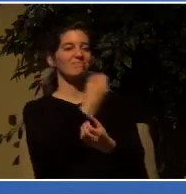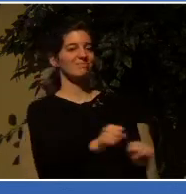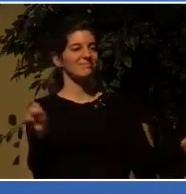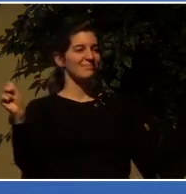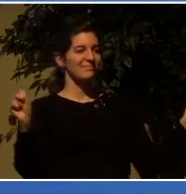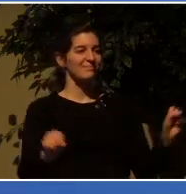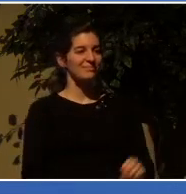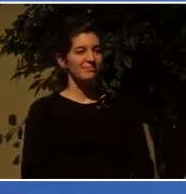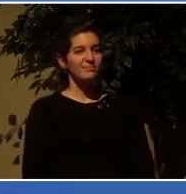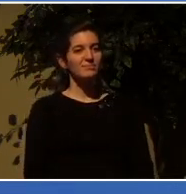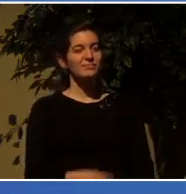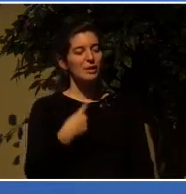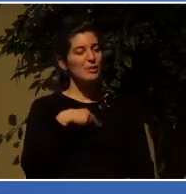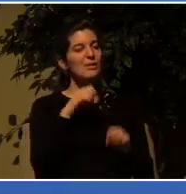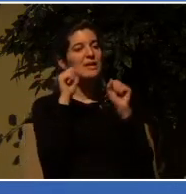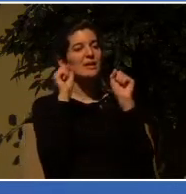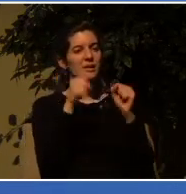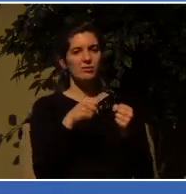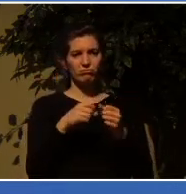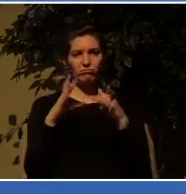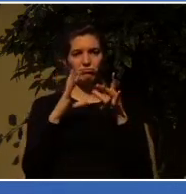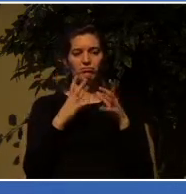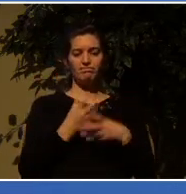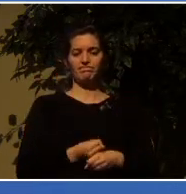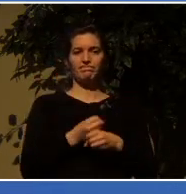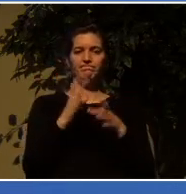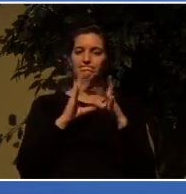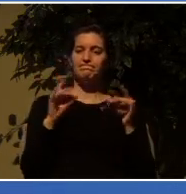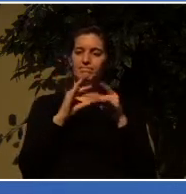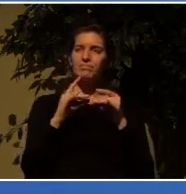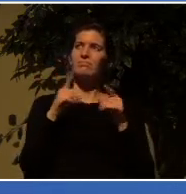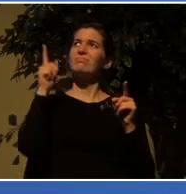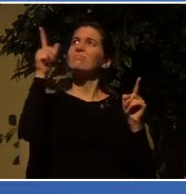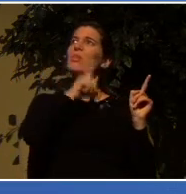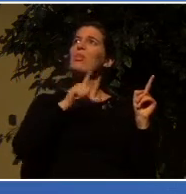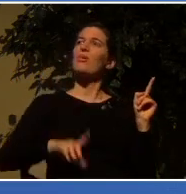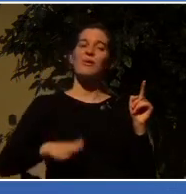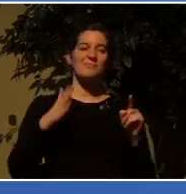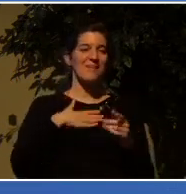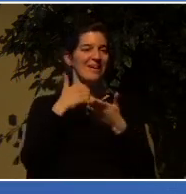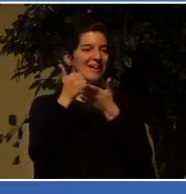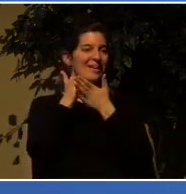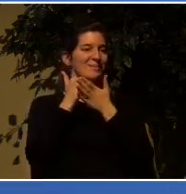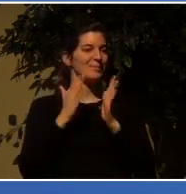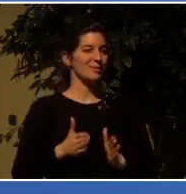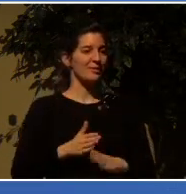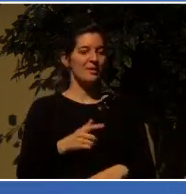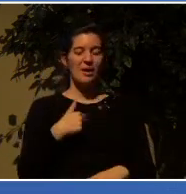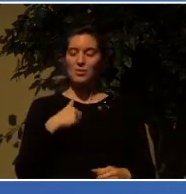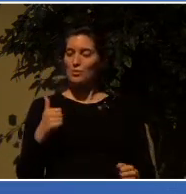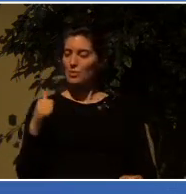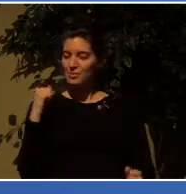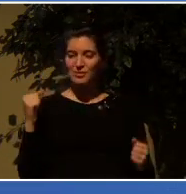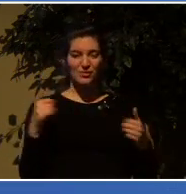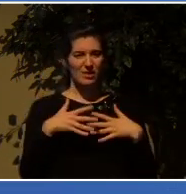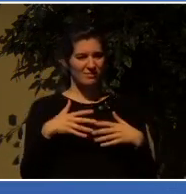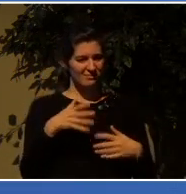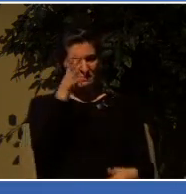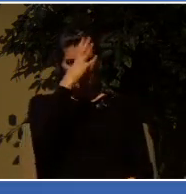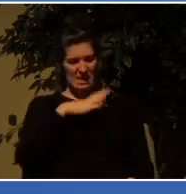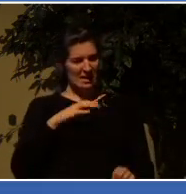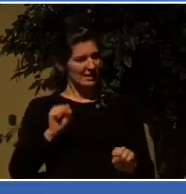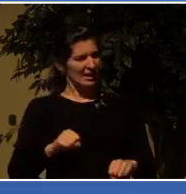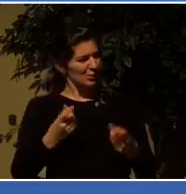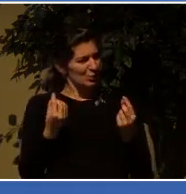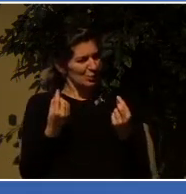And therefore, we can say with confidence, the Lord is my helper, I will not be afraid. What can man